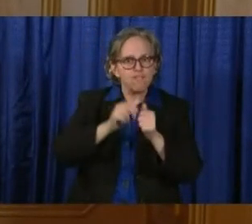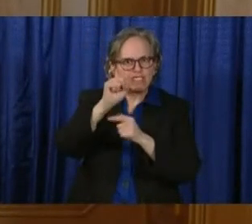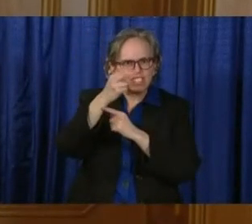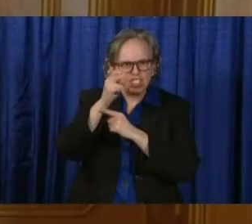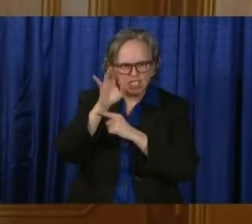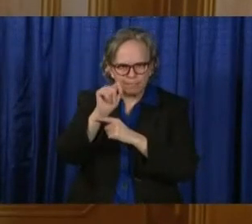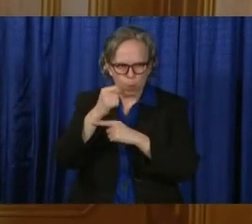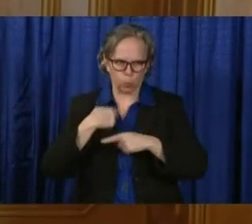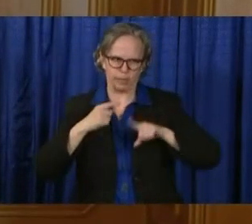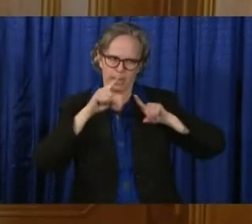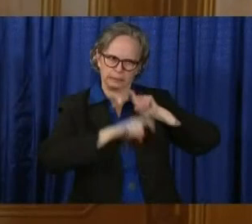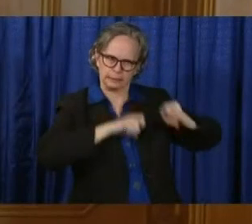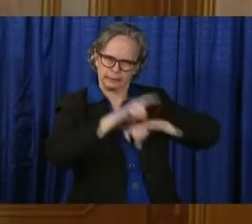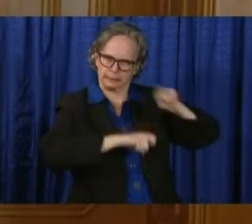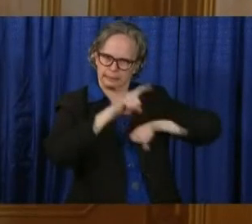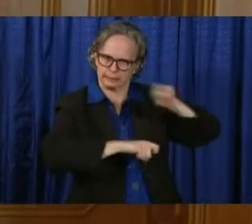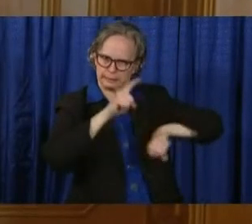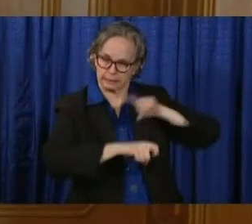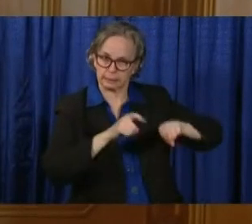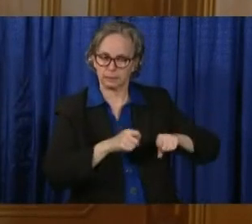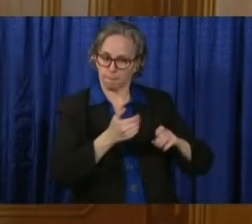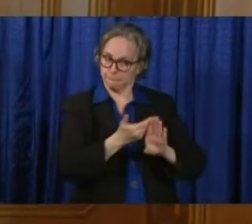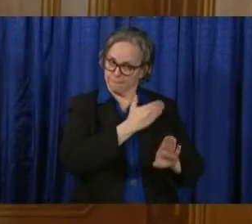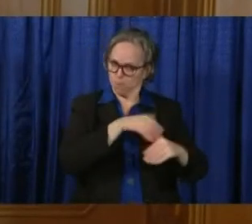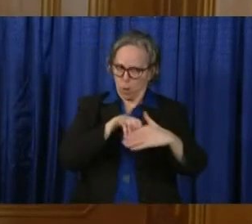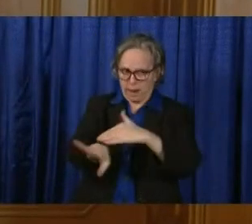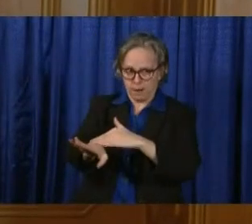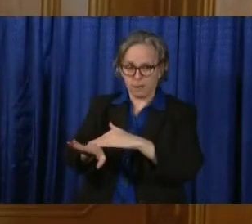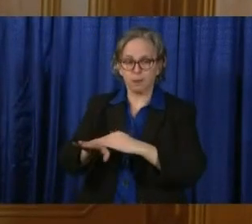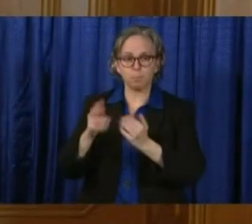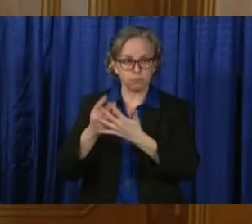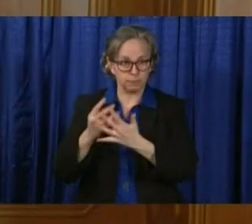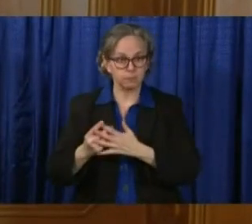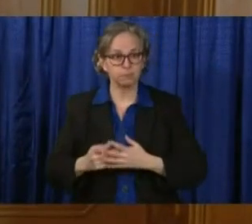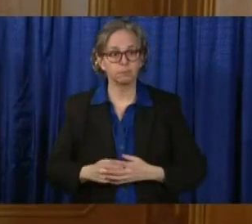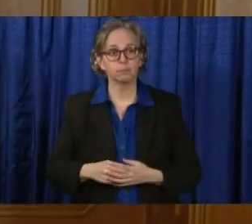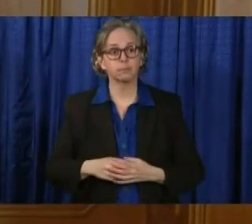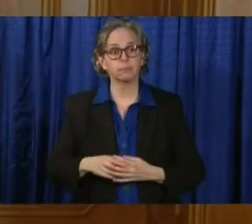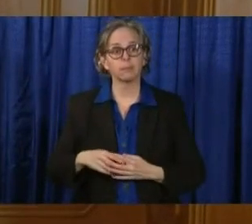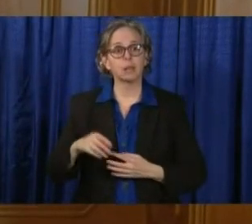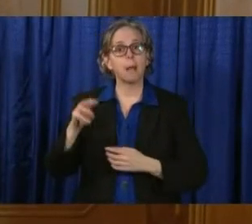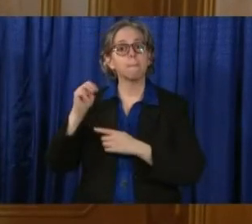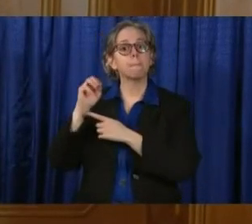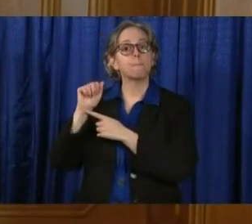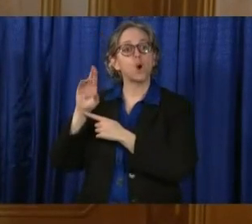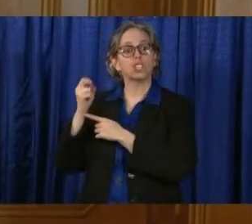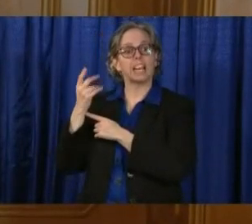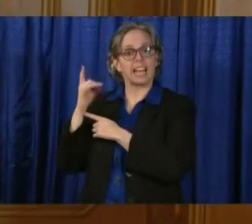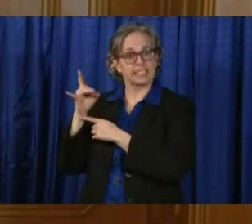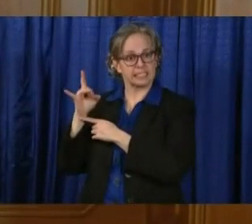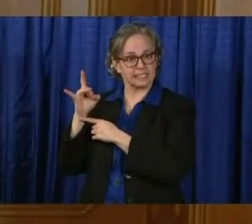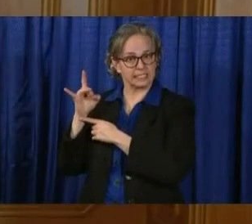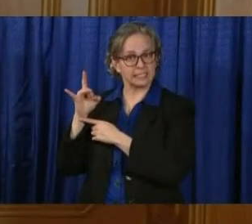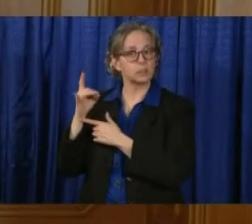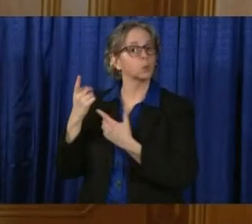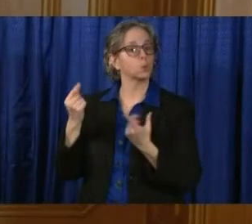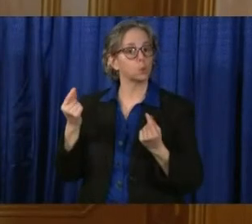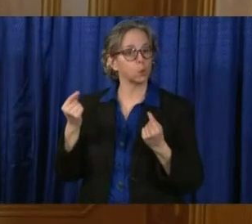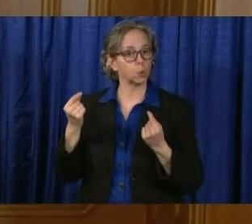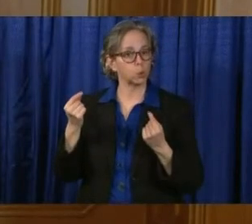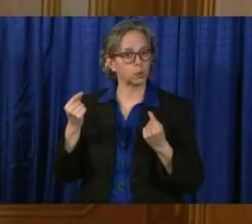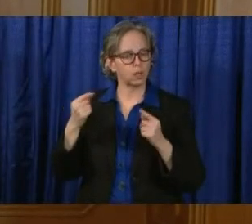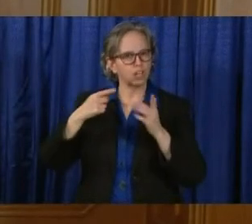the prison started actually taking temperatures of the members of the staff who came in. The director